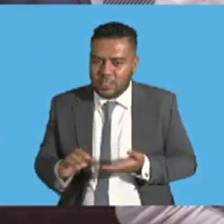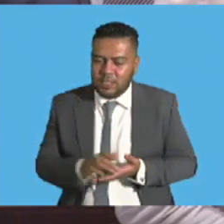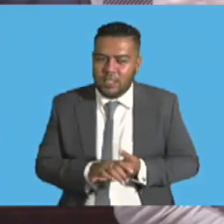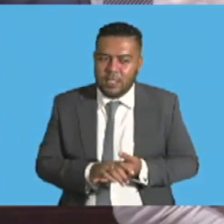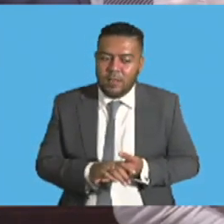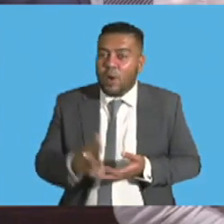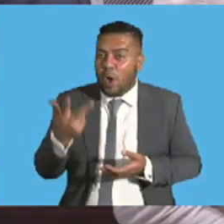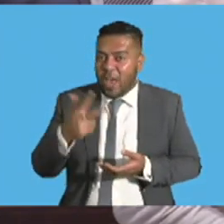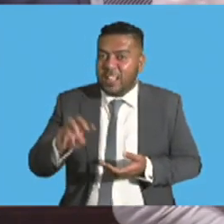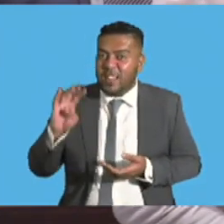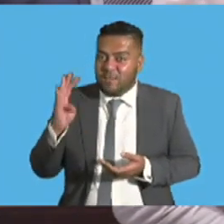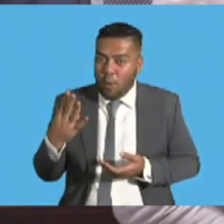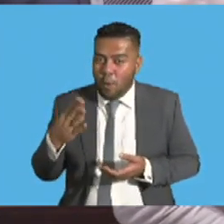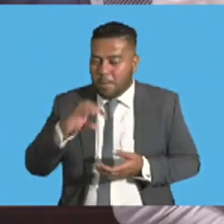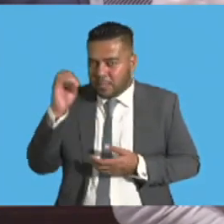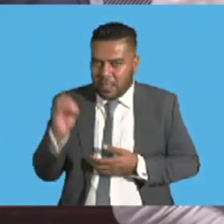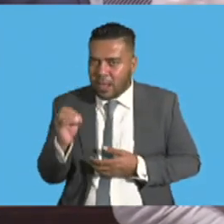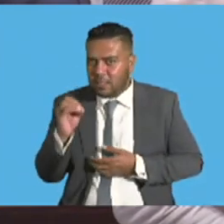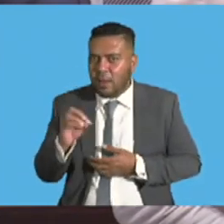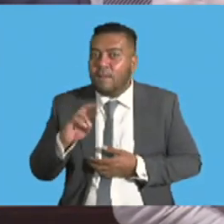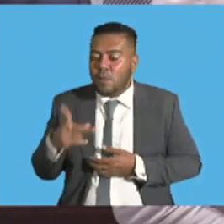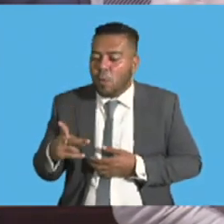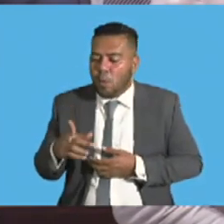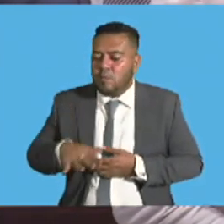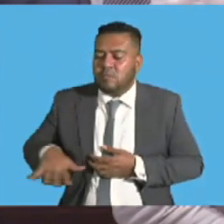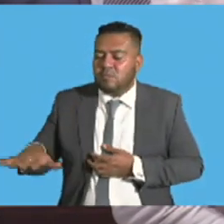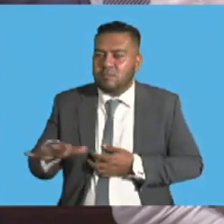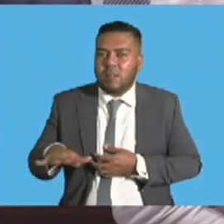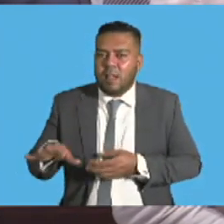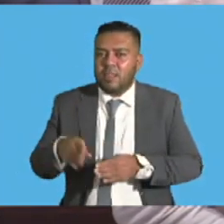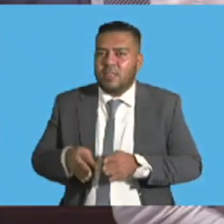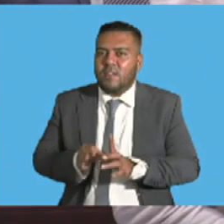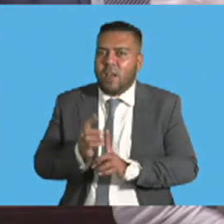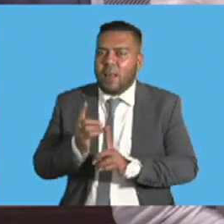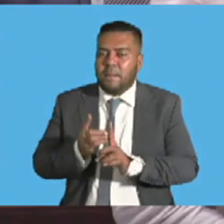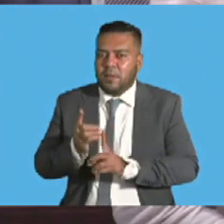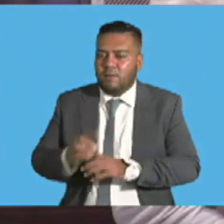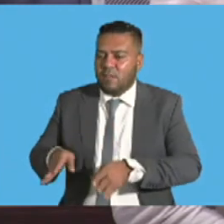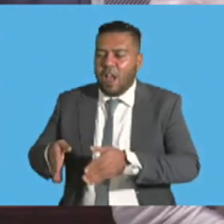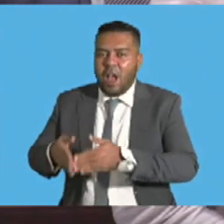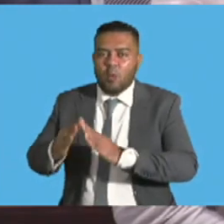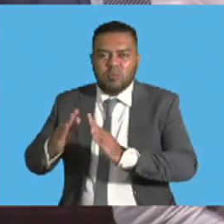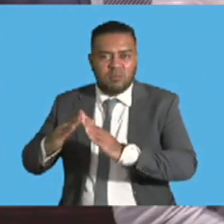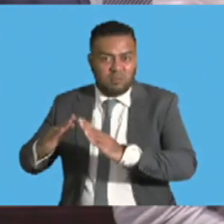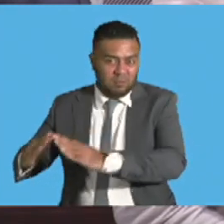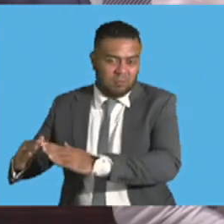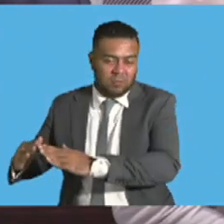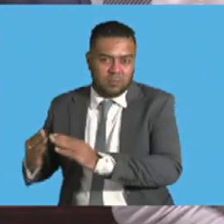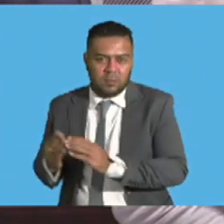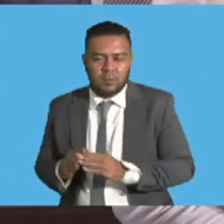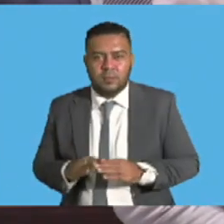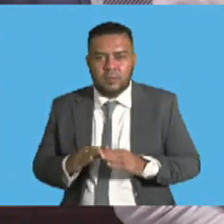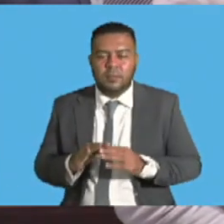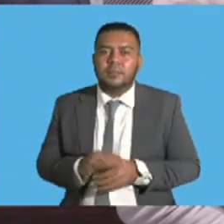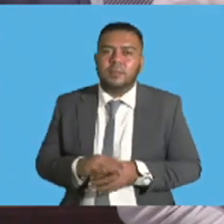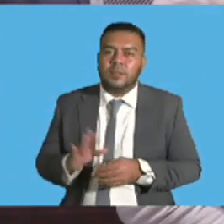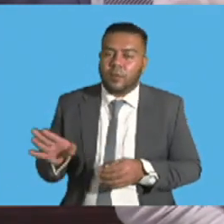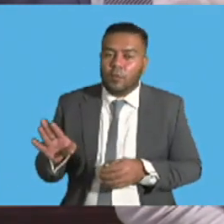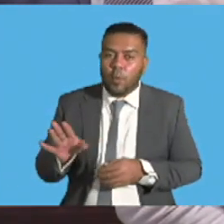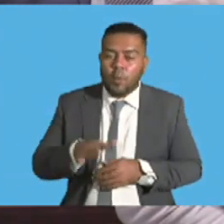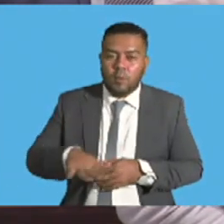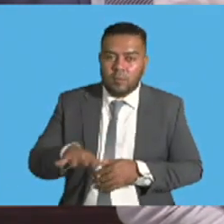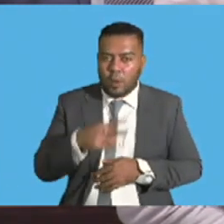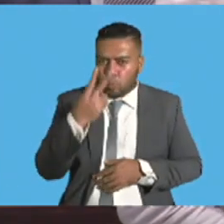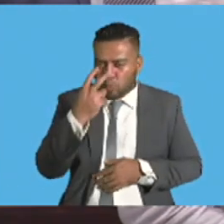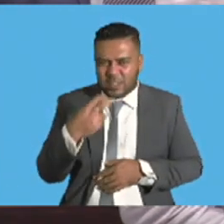84%, was for residential development, followed by commercial and industrial at 12%, and tourism